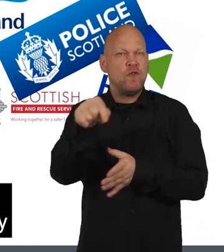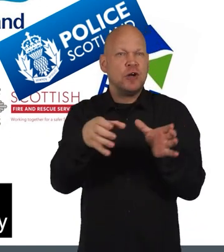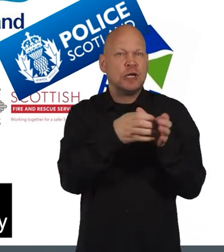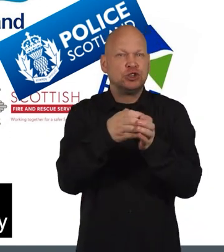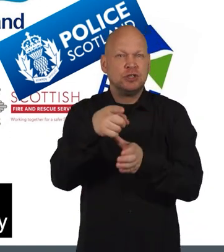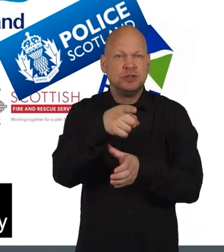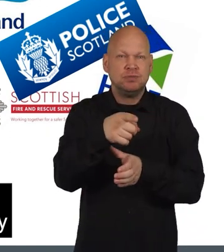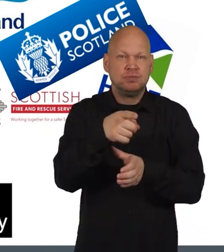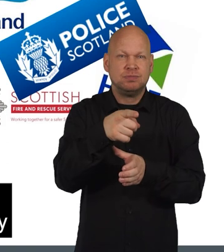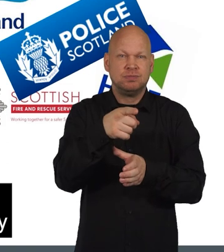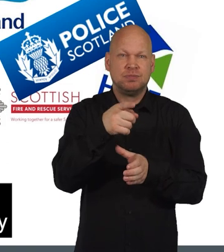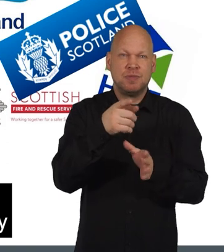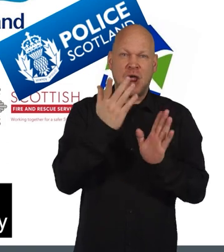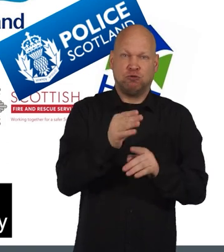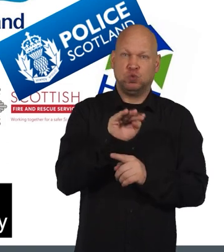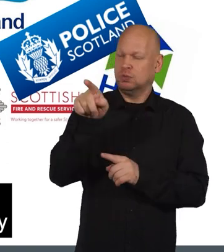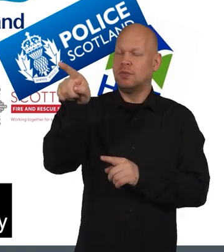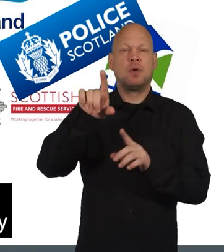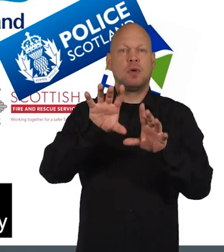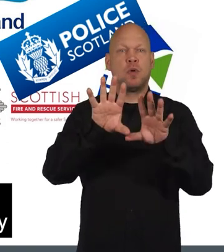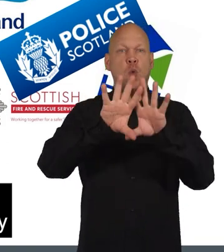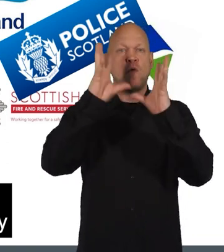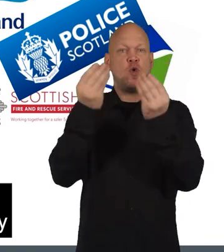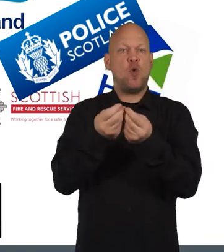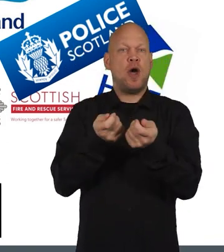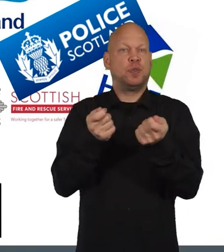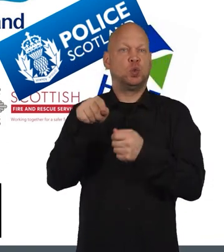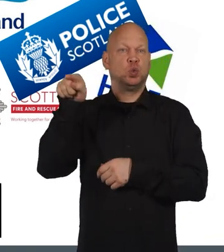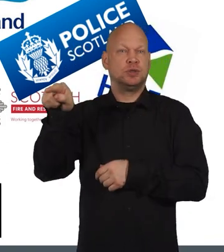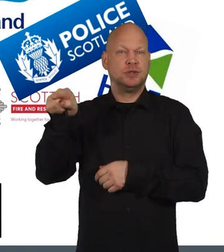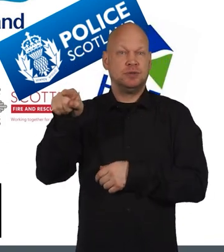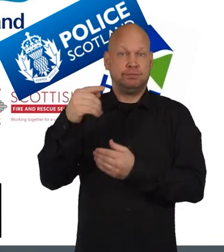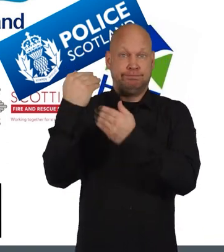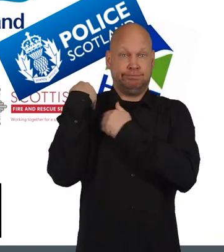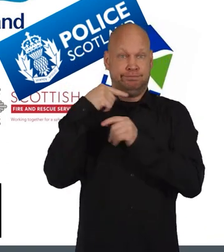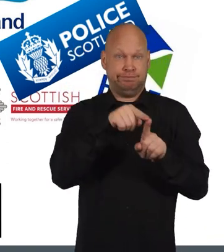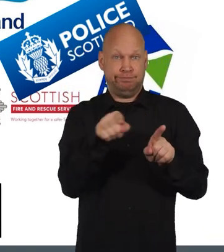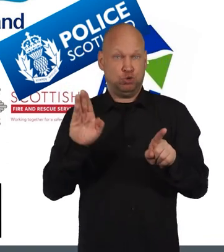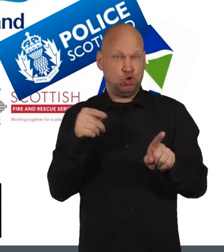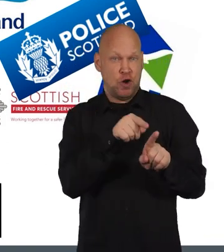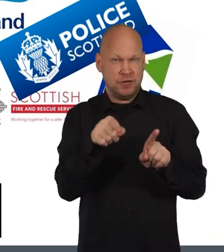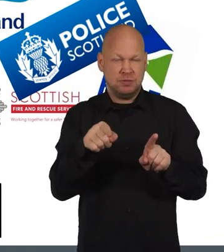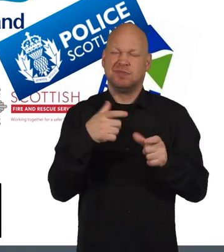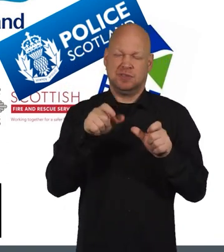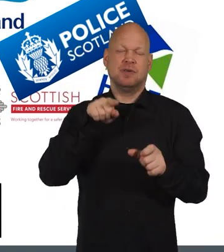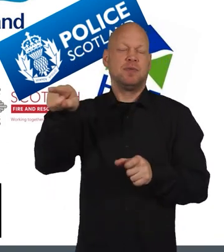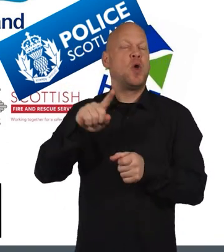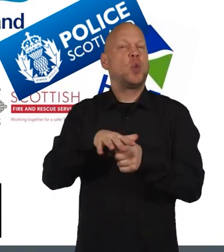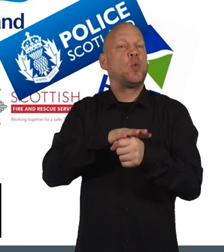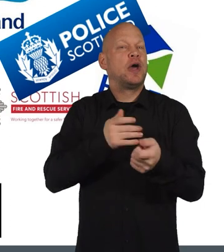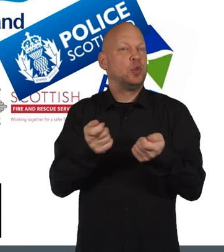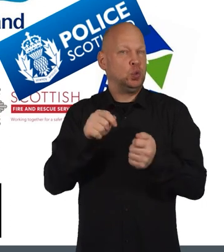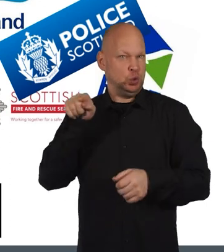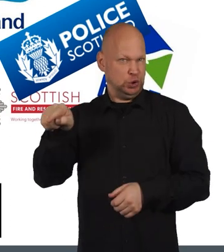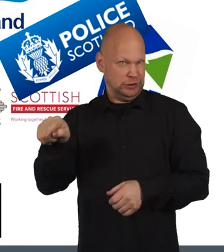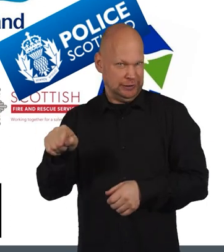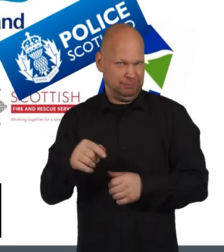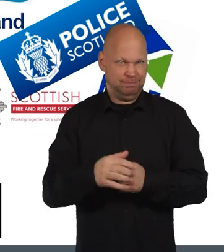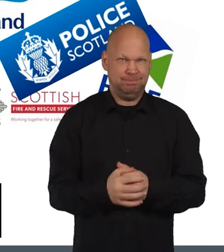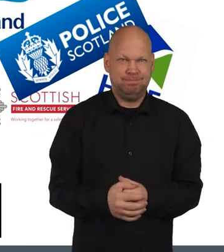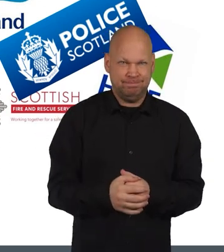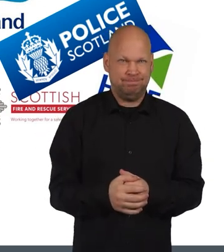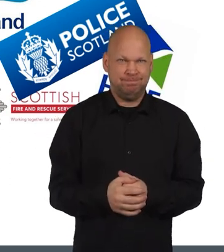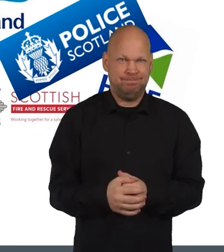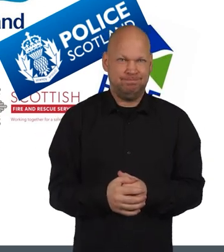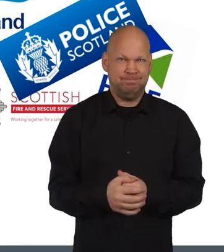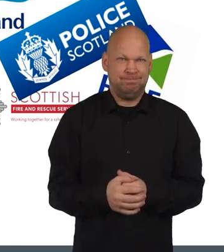agencies, you would make it to the overall authority with the responsibility for this service, which should still be the local